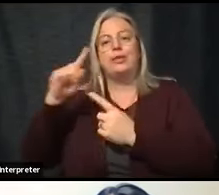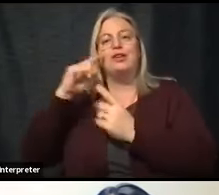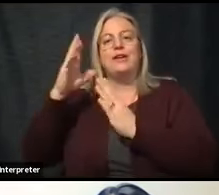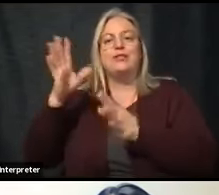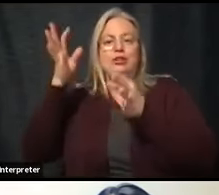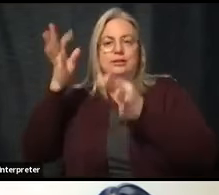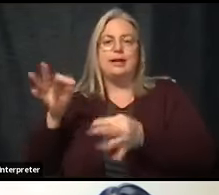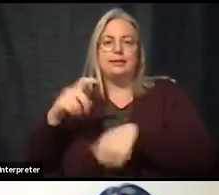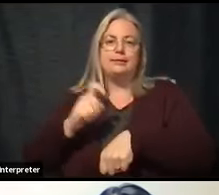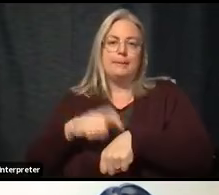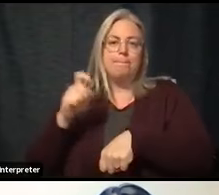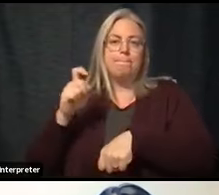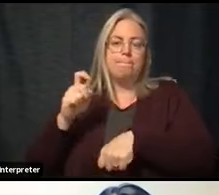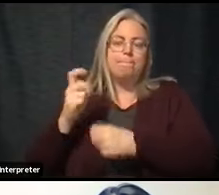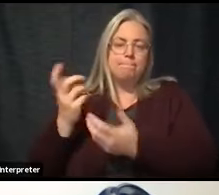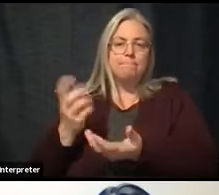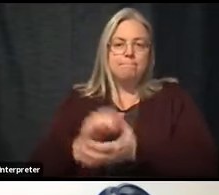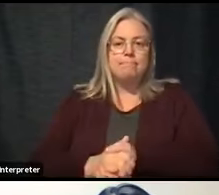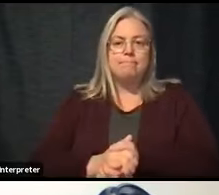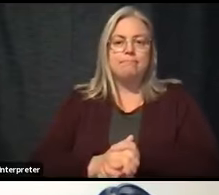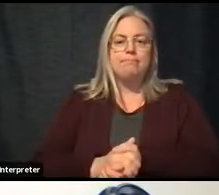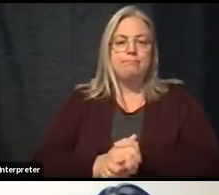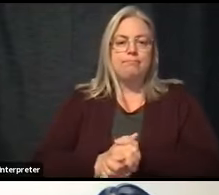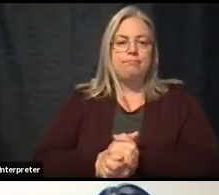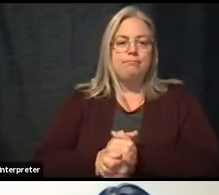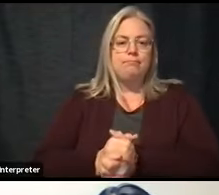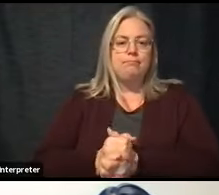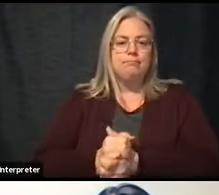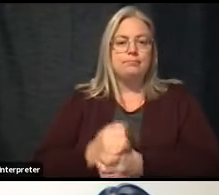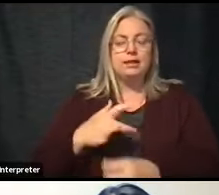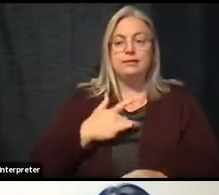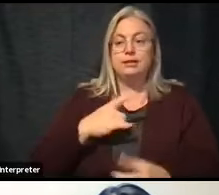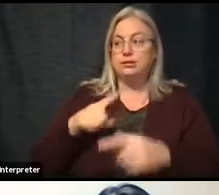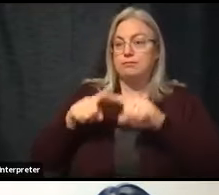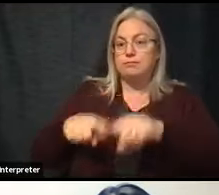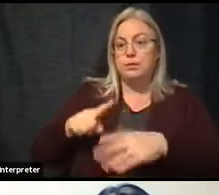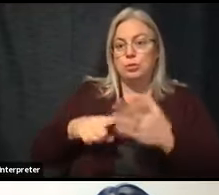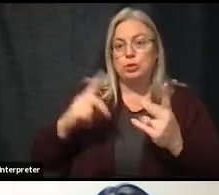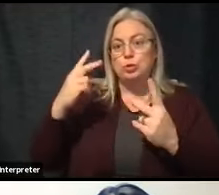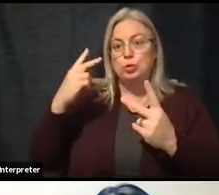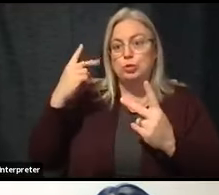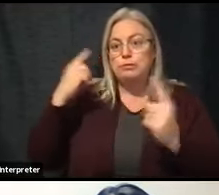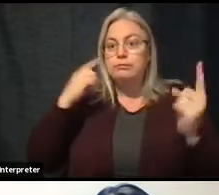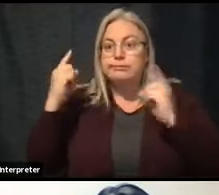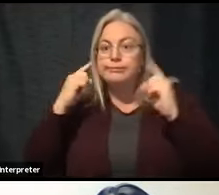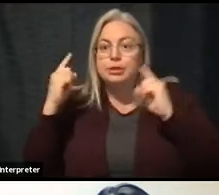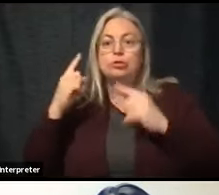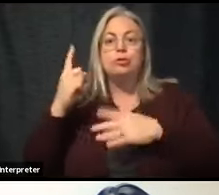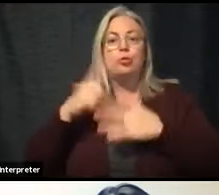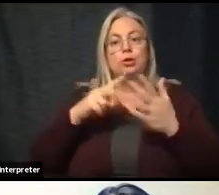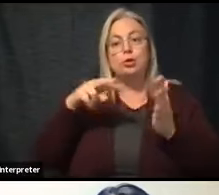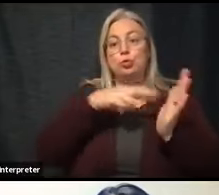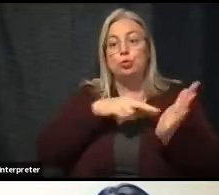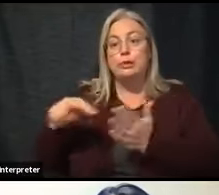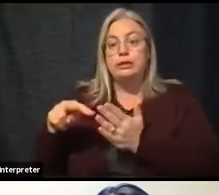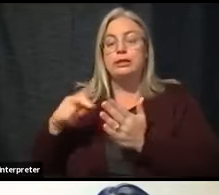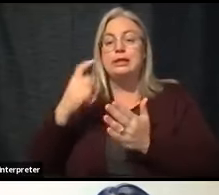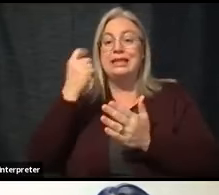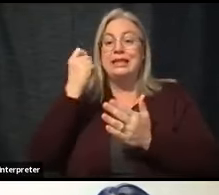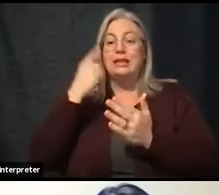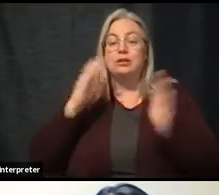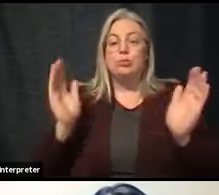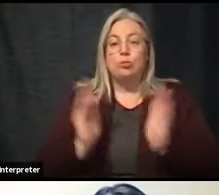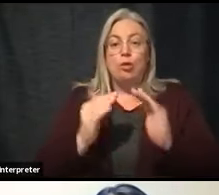time to do that. I believe, depending on what you hear and what you read, that smaller communities